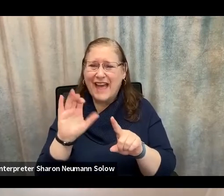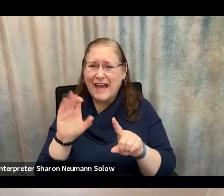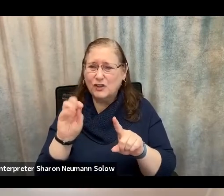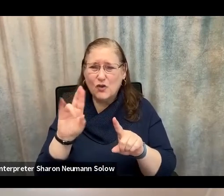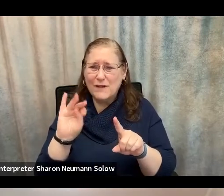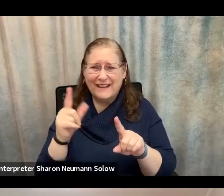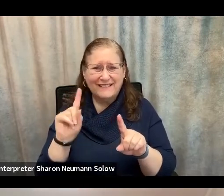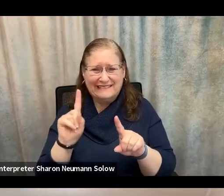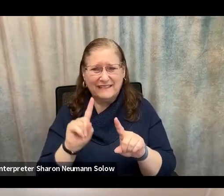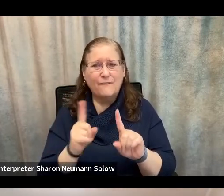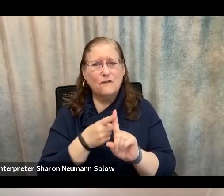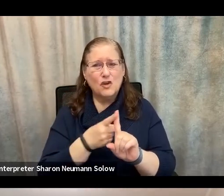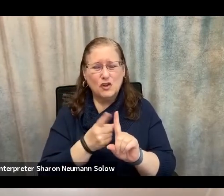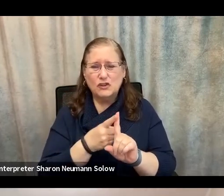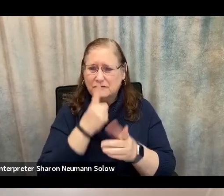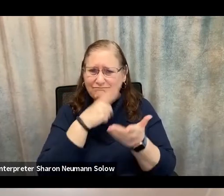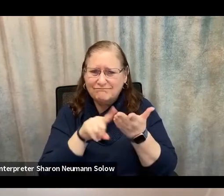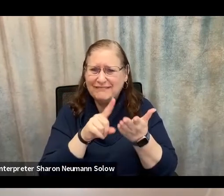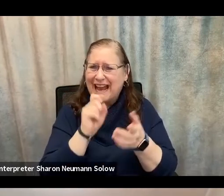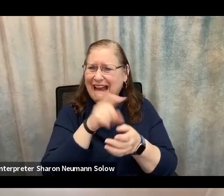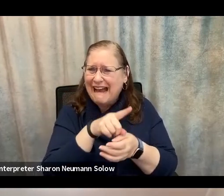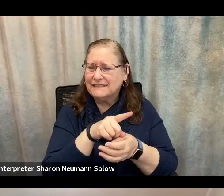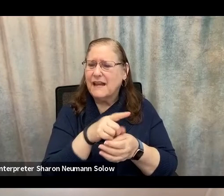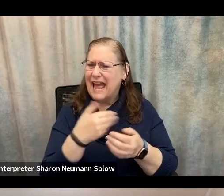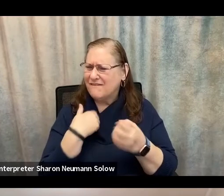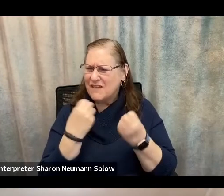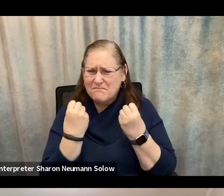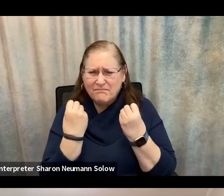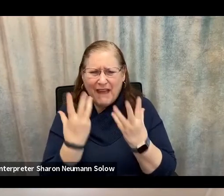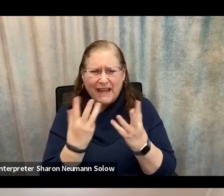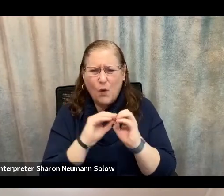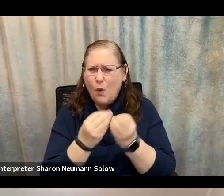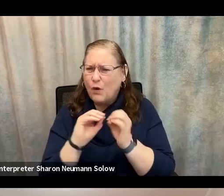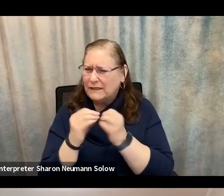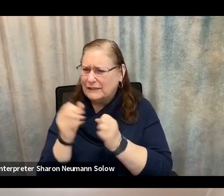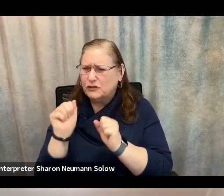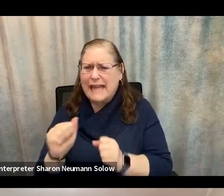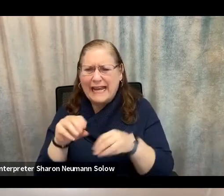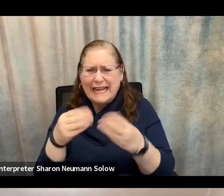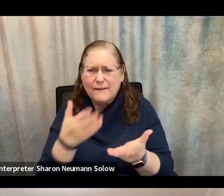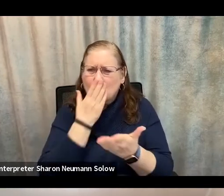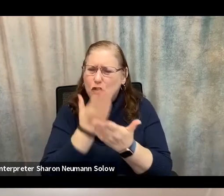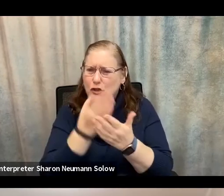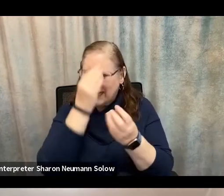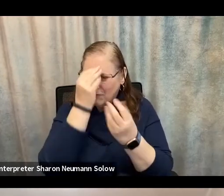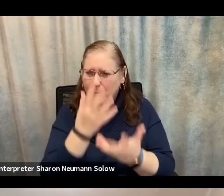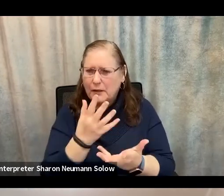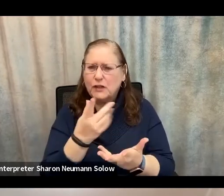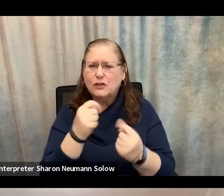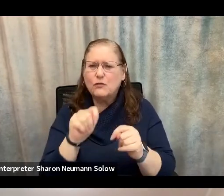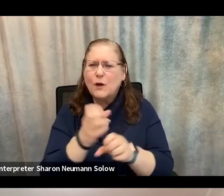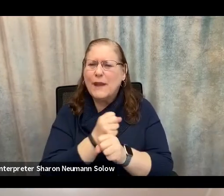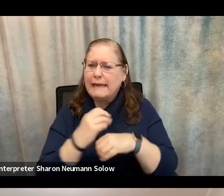of organizations that can provide you with good information. Seek counseling.